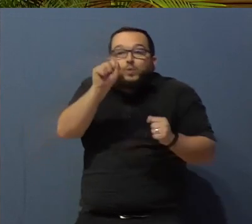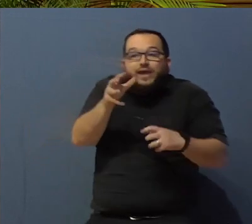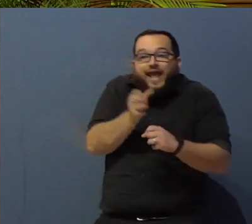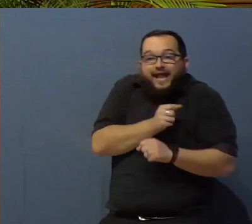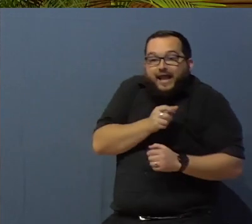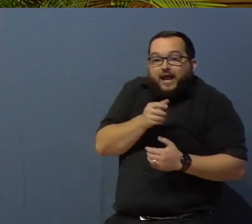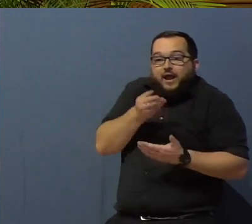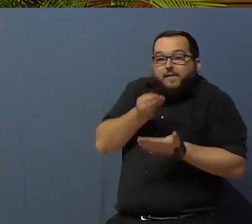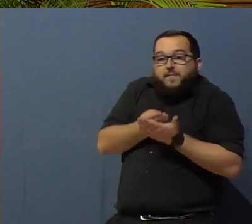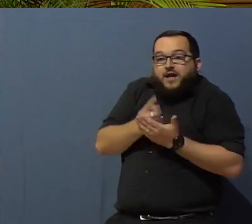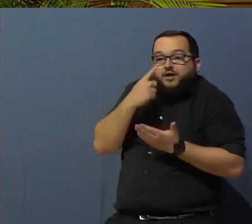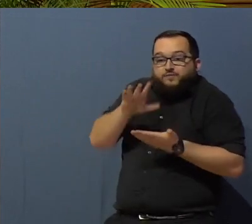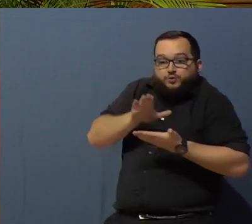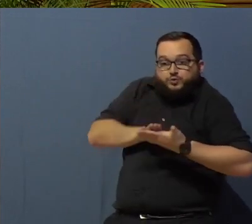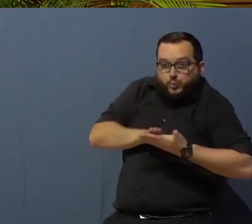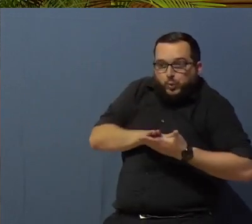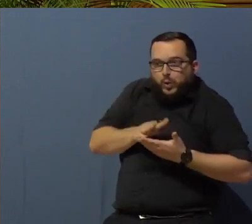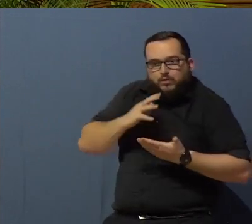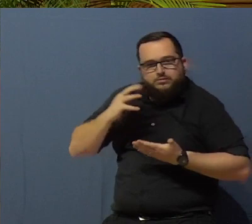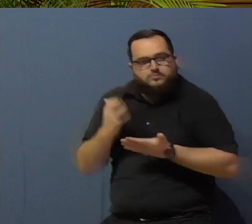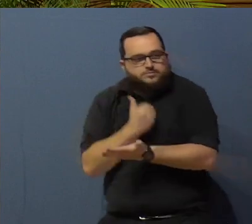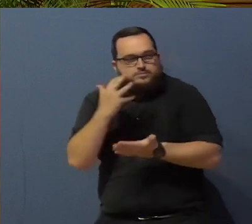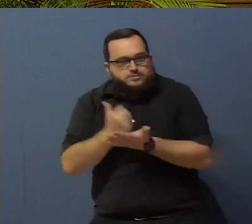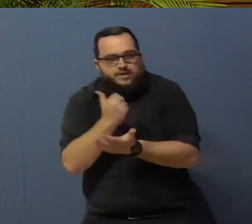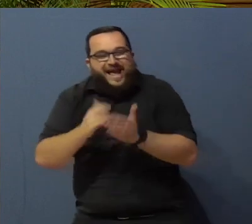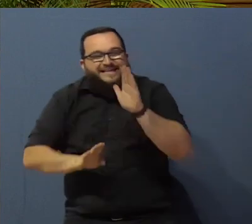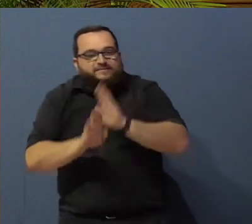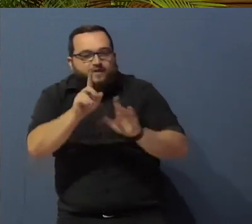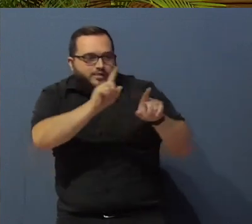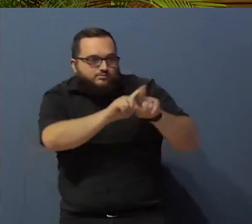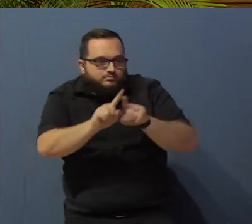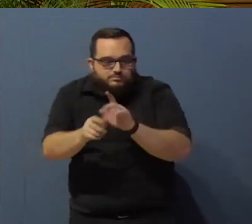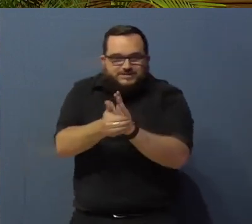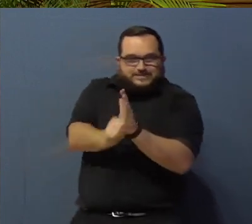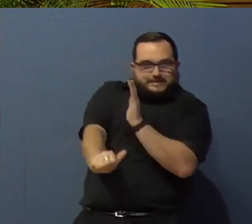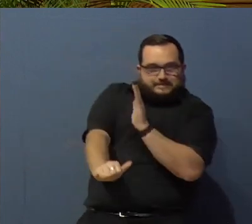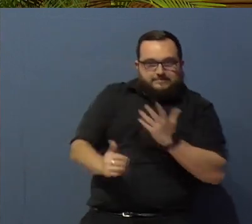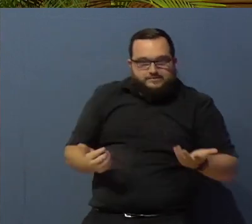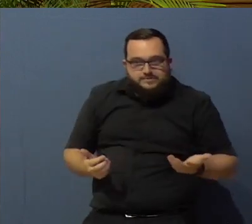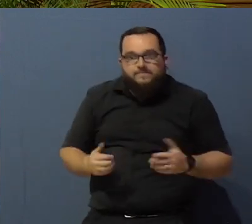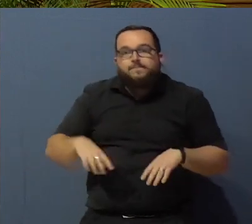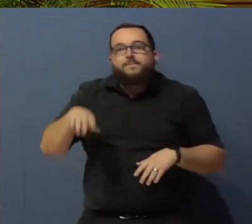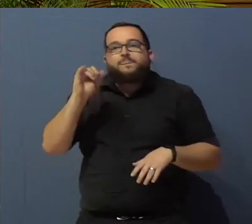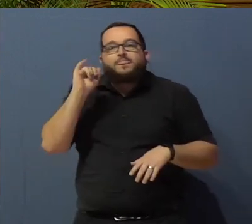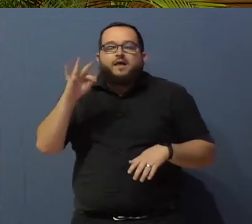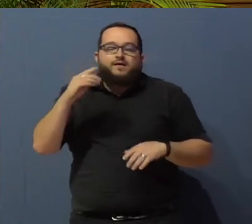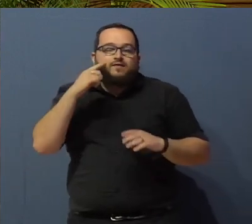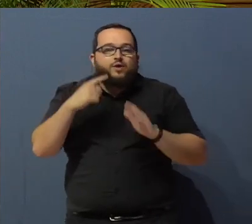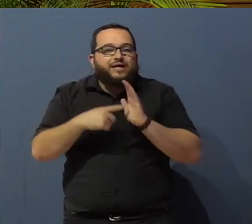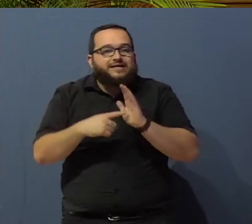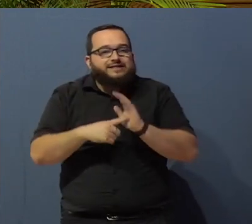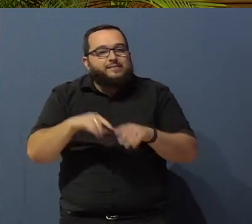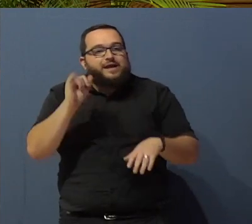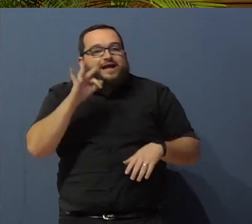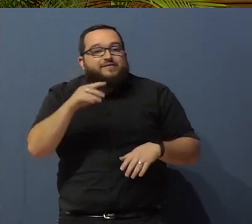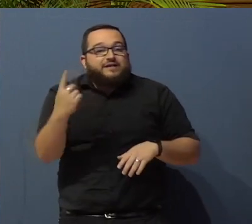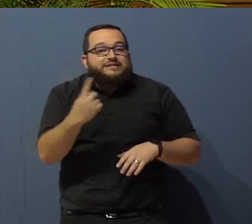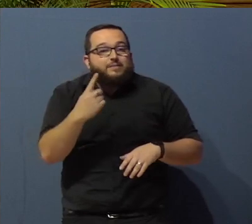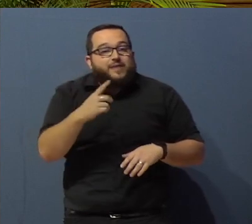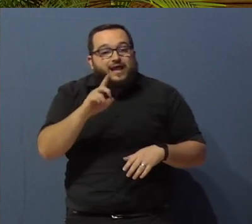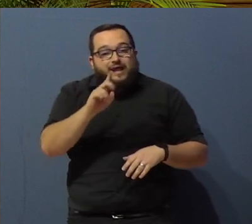tuition, take advantage of that. Develop those skills. If an axe is dull, more strength is needed.